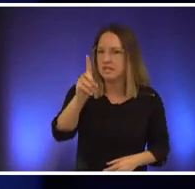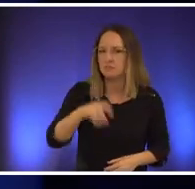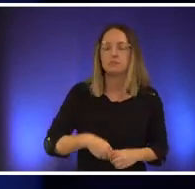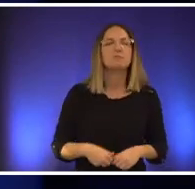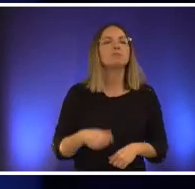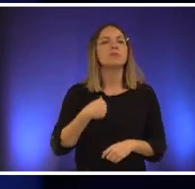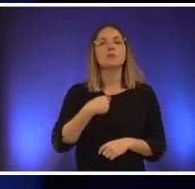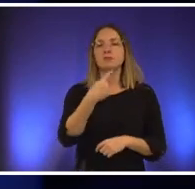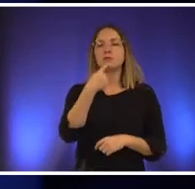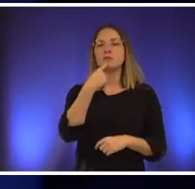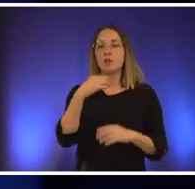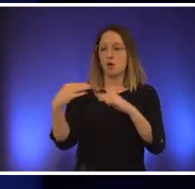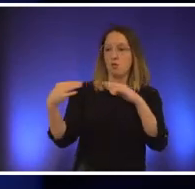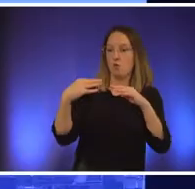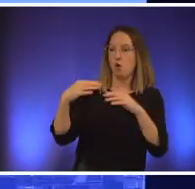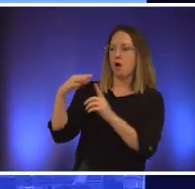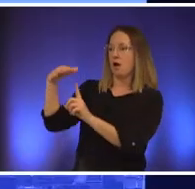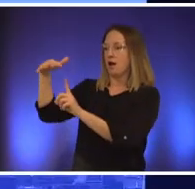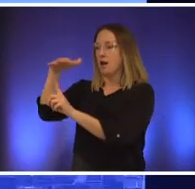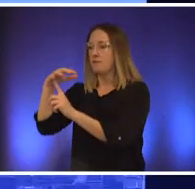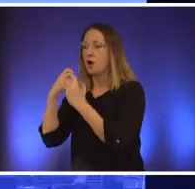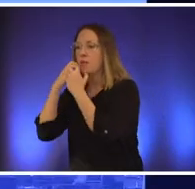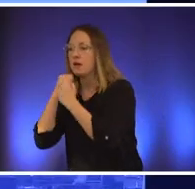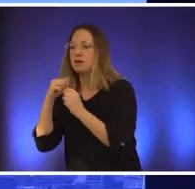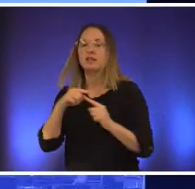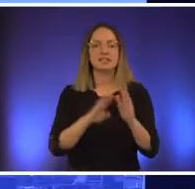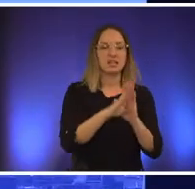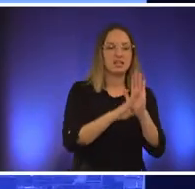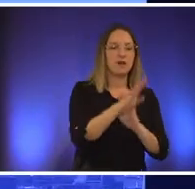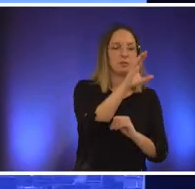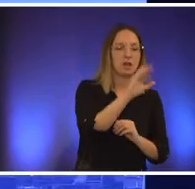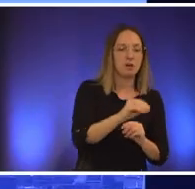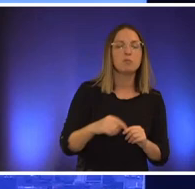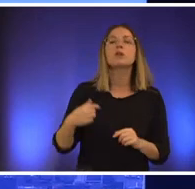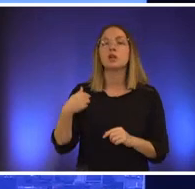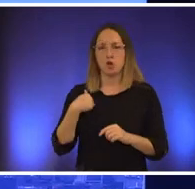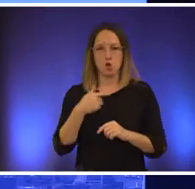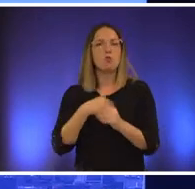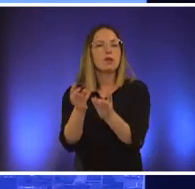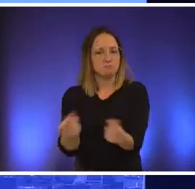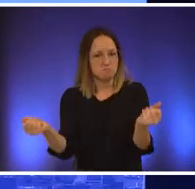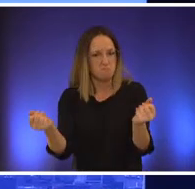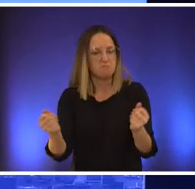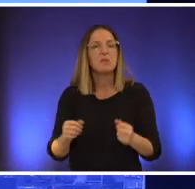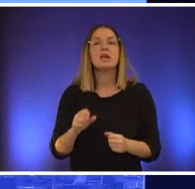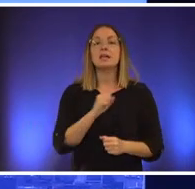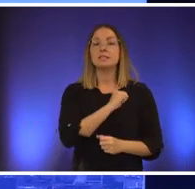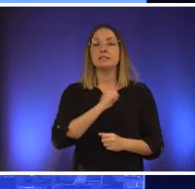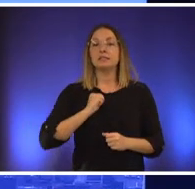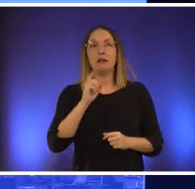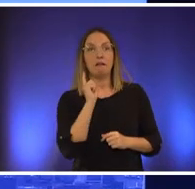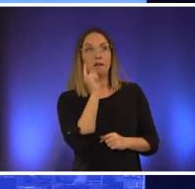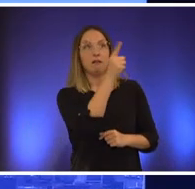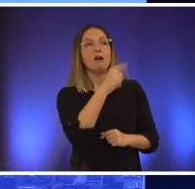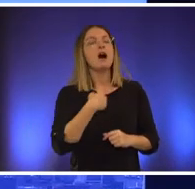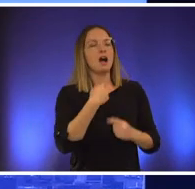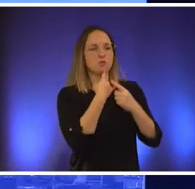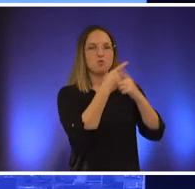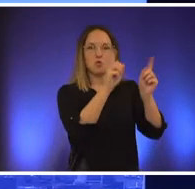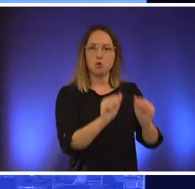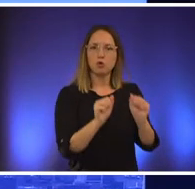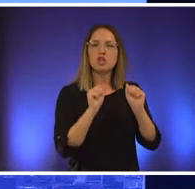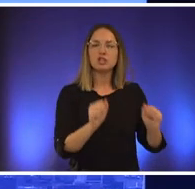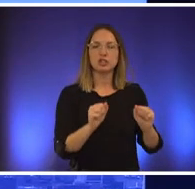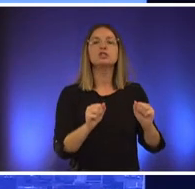environmentalists and developers and not only did we do it but we preserved all that land in the senate i said we can make a difference when it comes to